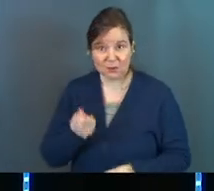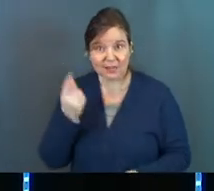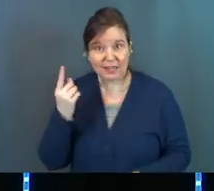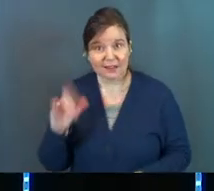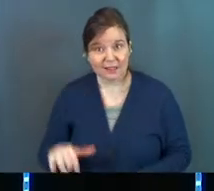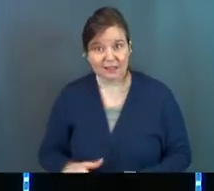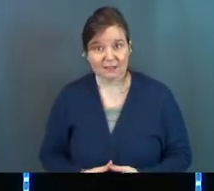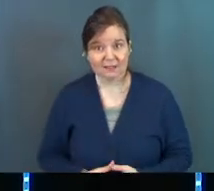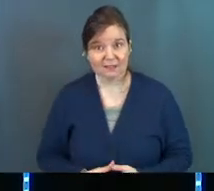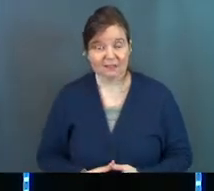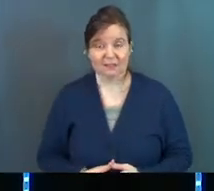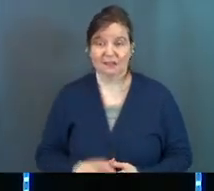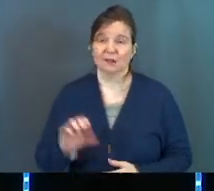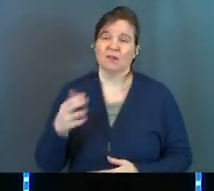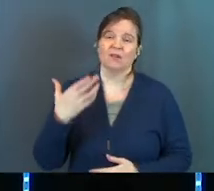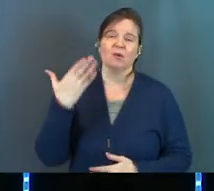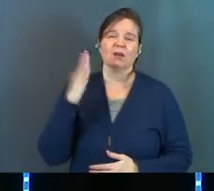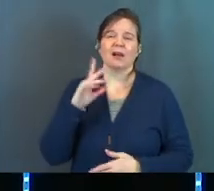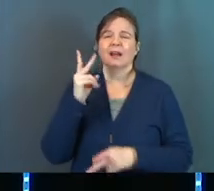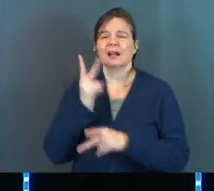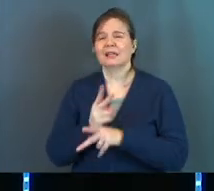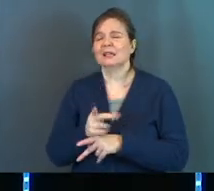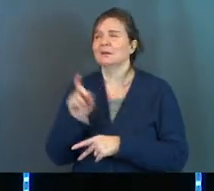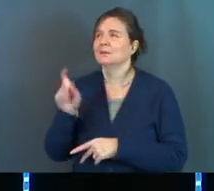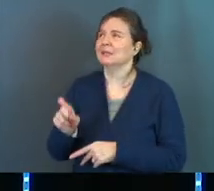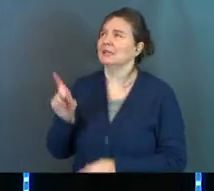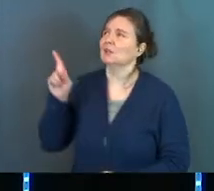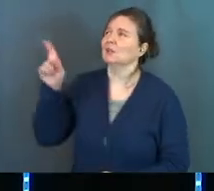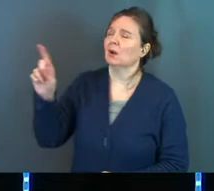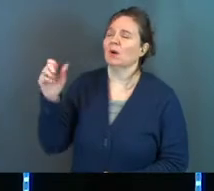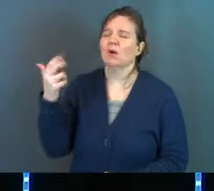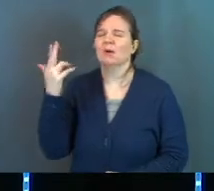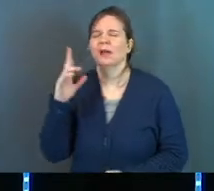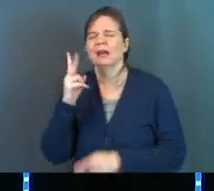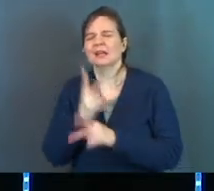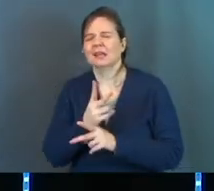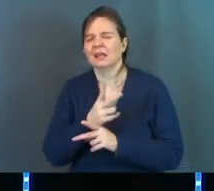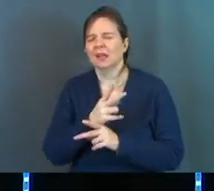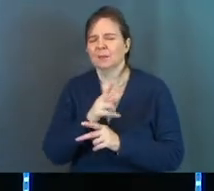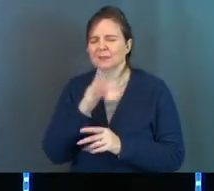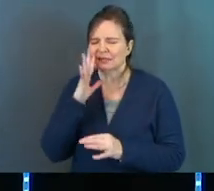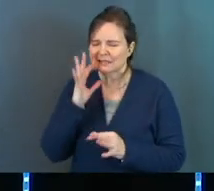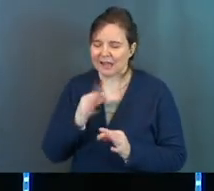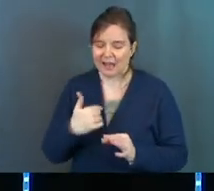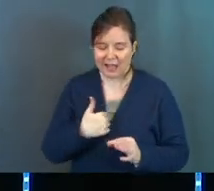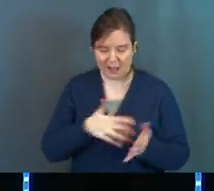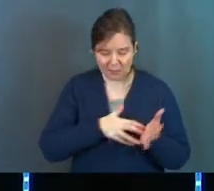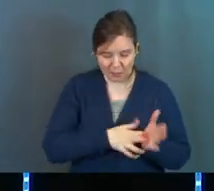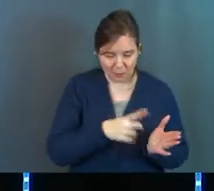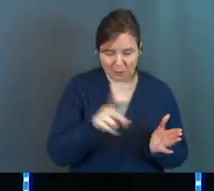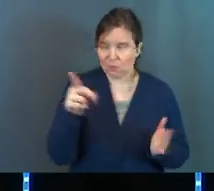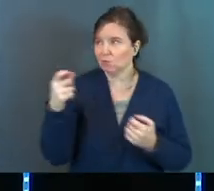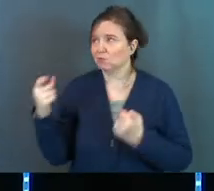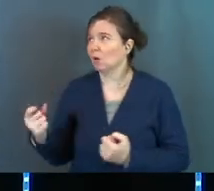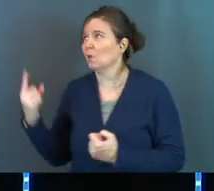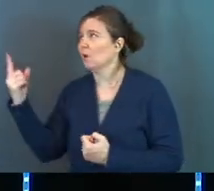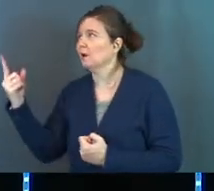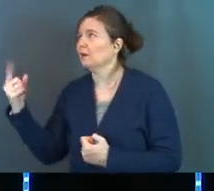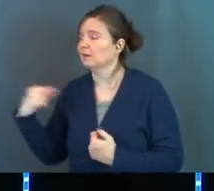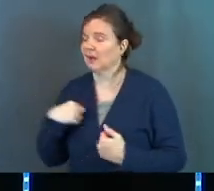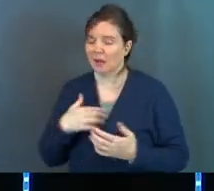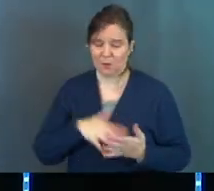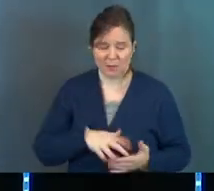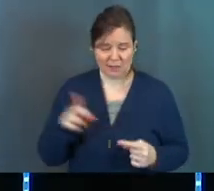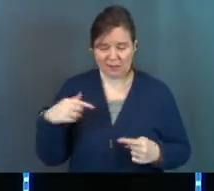getting it? Oh, God, I keep needing you. Oh, God, I keep coming to the conclusion that I'm the weak one and you're the strong one.